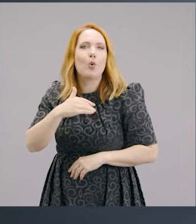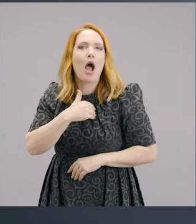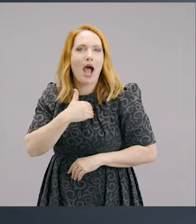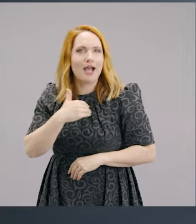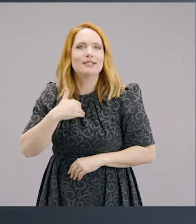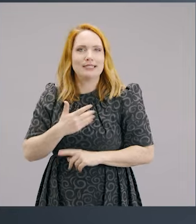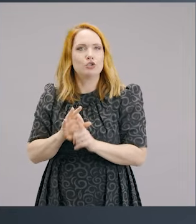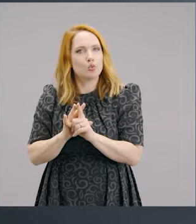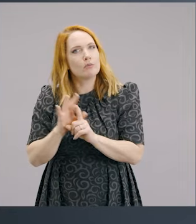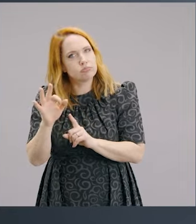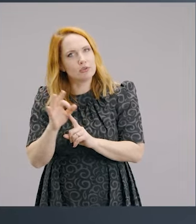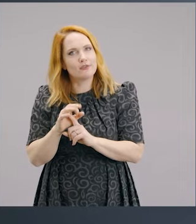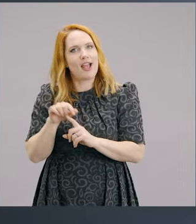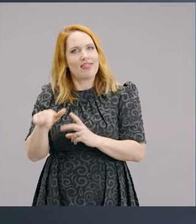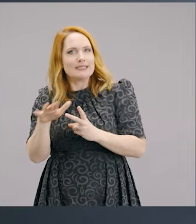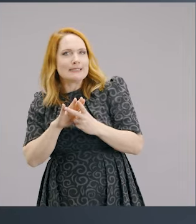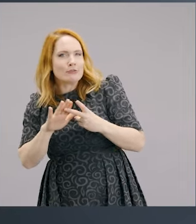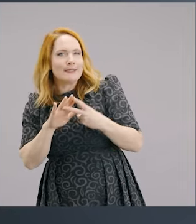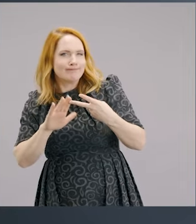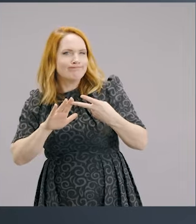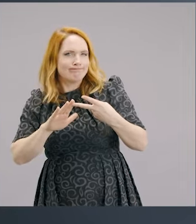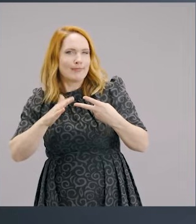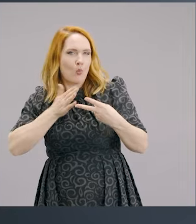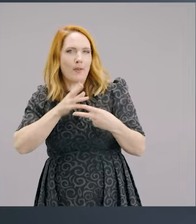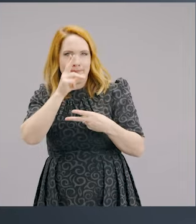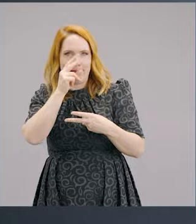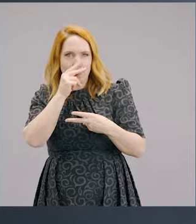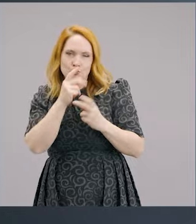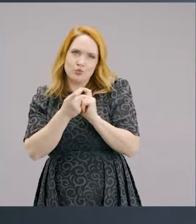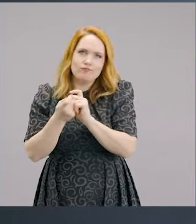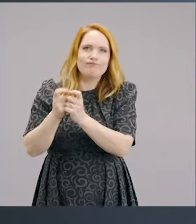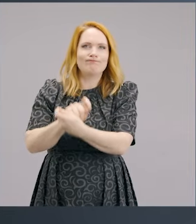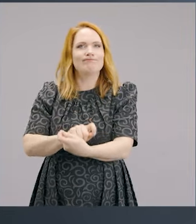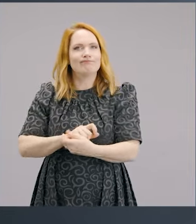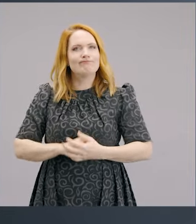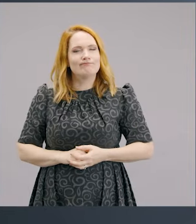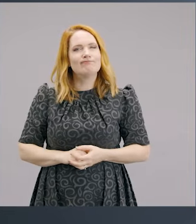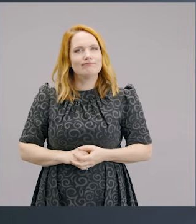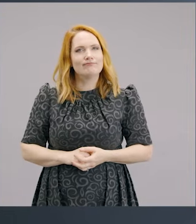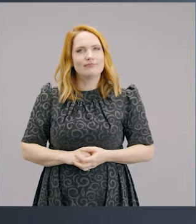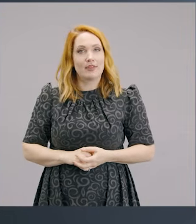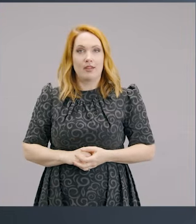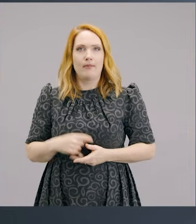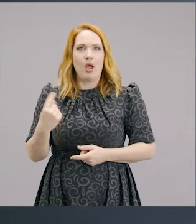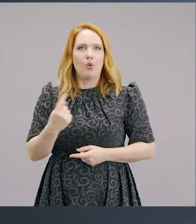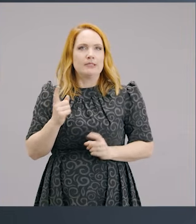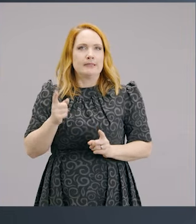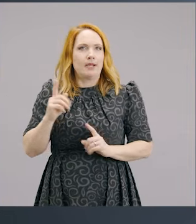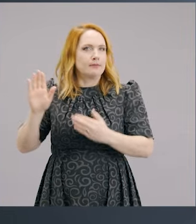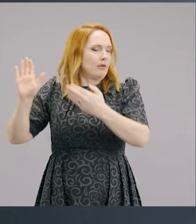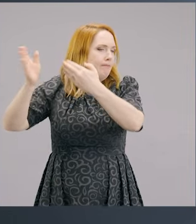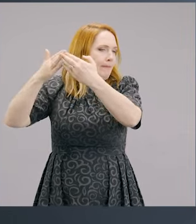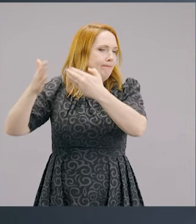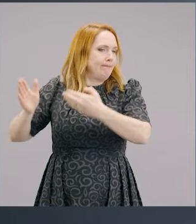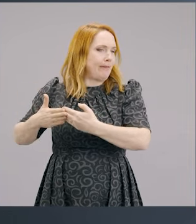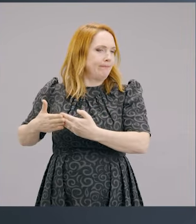needs to improve. There's this area here where I need to be able to work. But you know, as we go on, we become very good at closing the